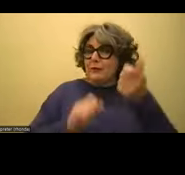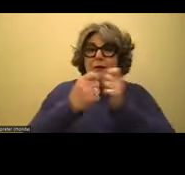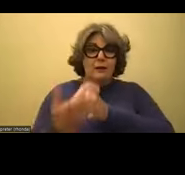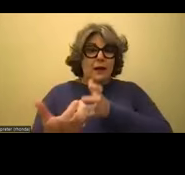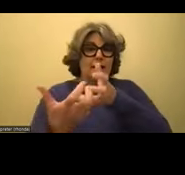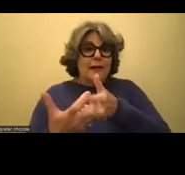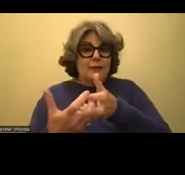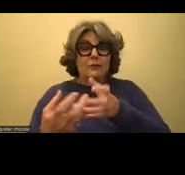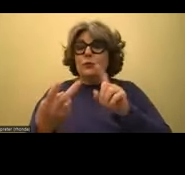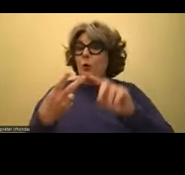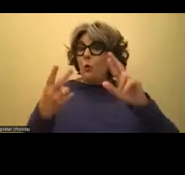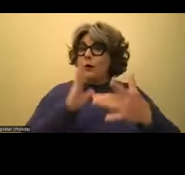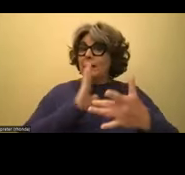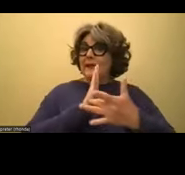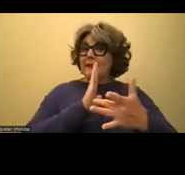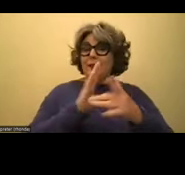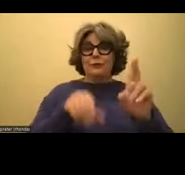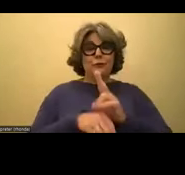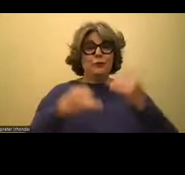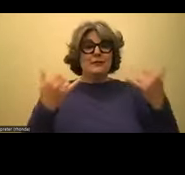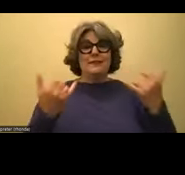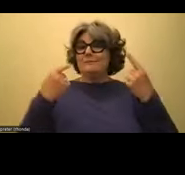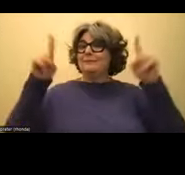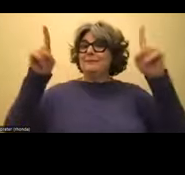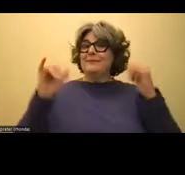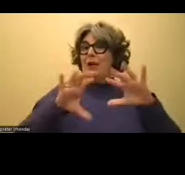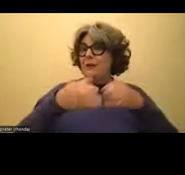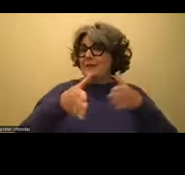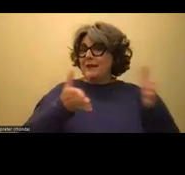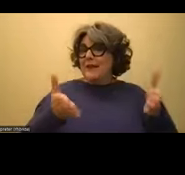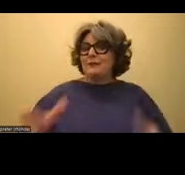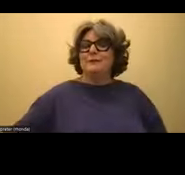or technology that you're using to succeed in the classroom?